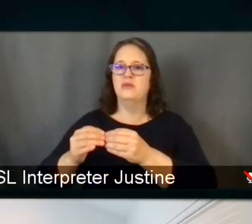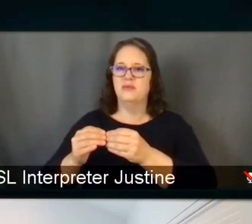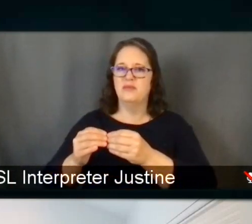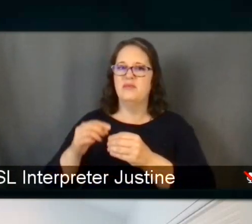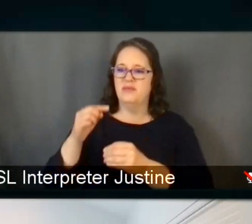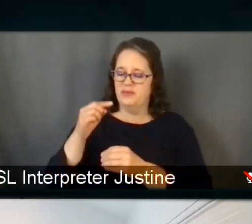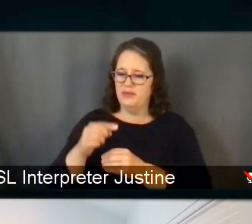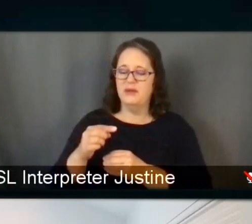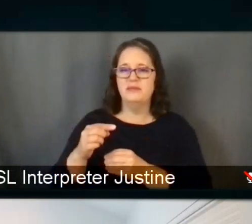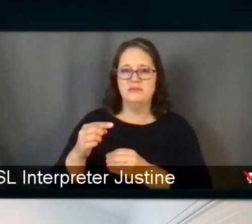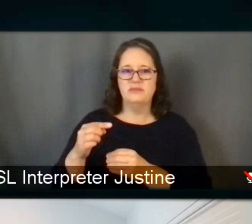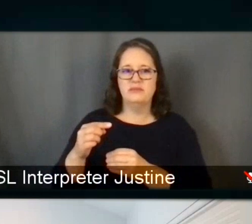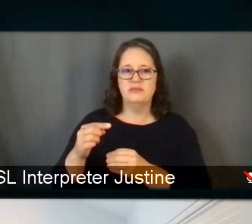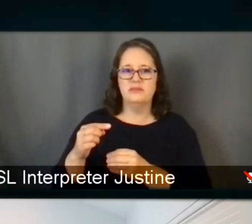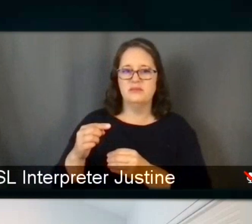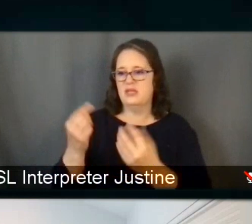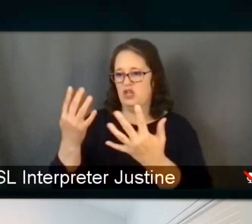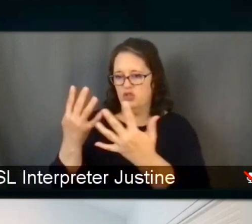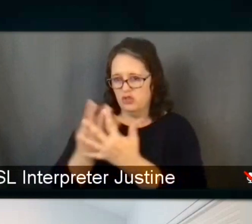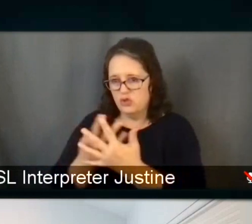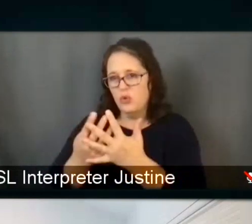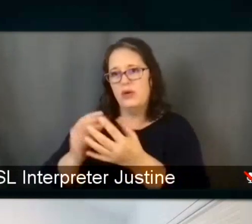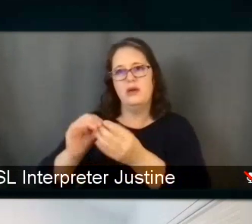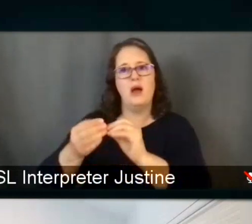rates over more than a decade.